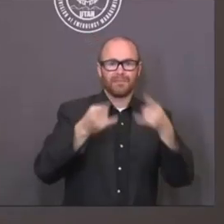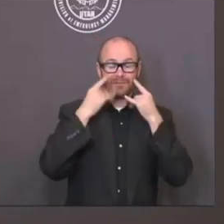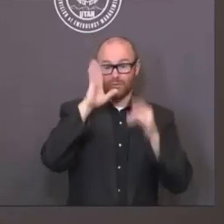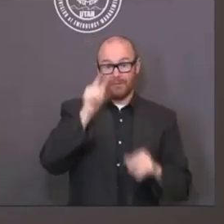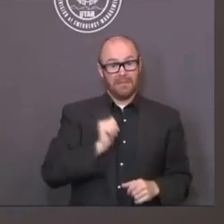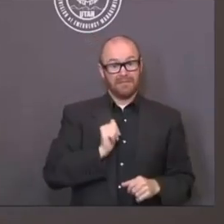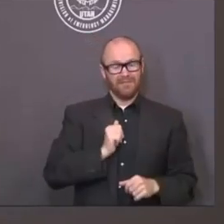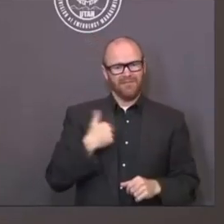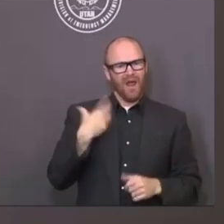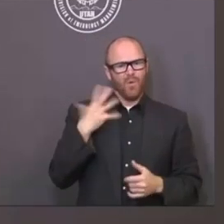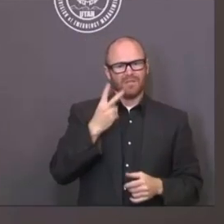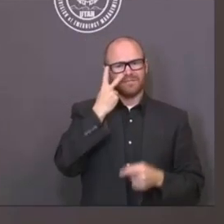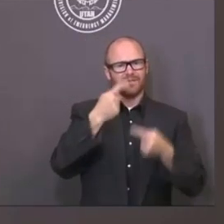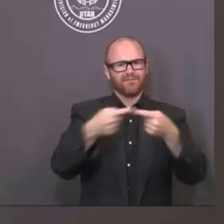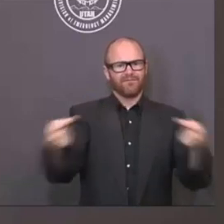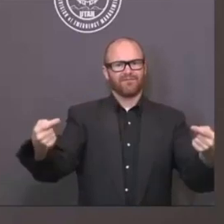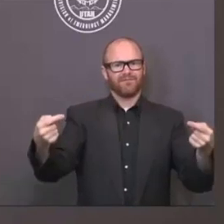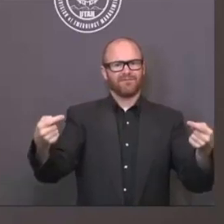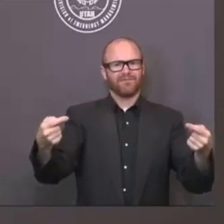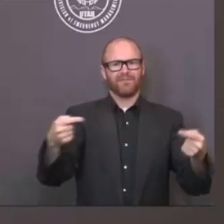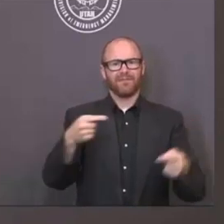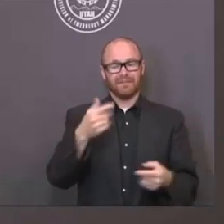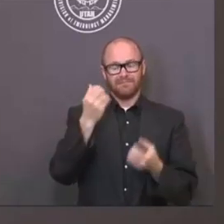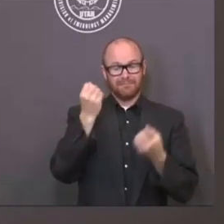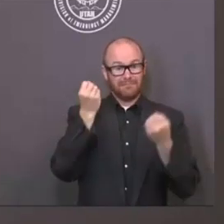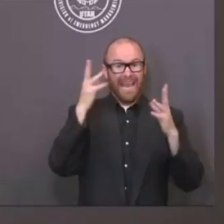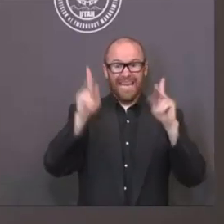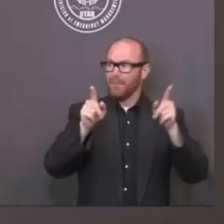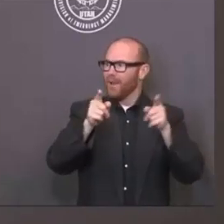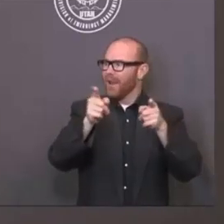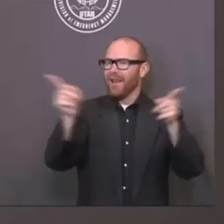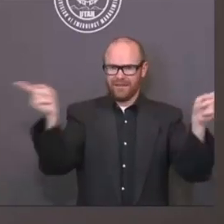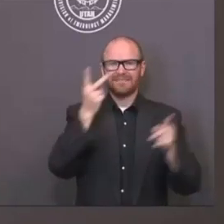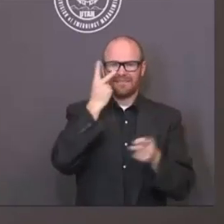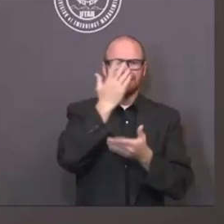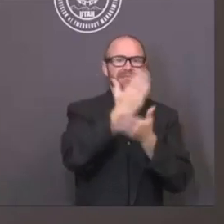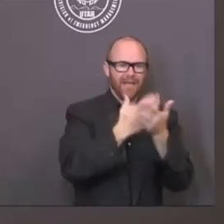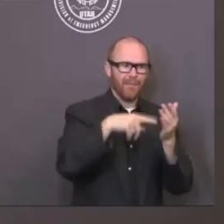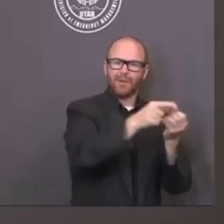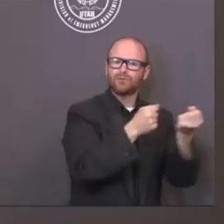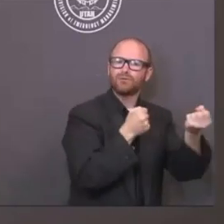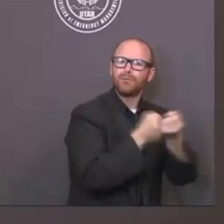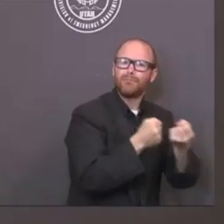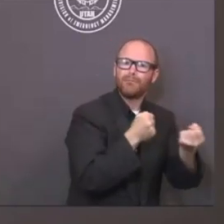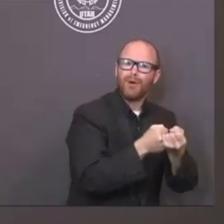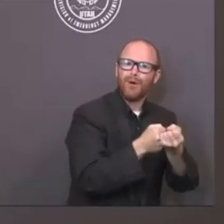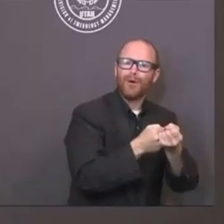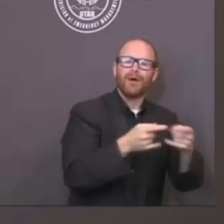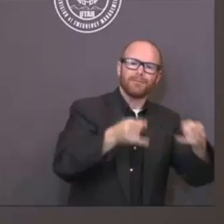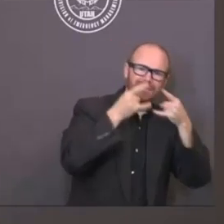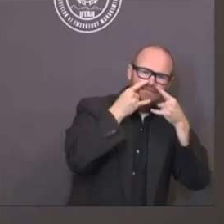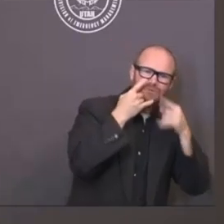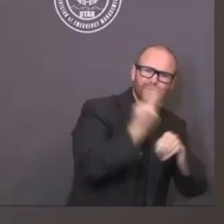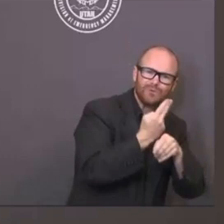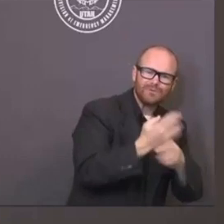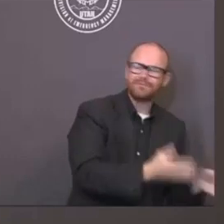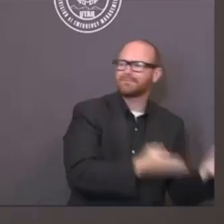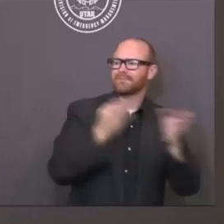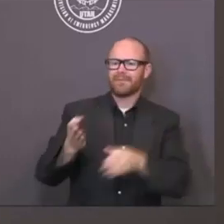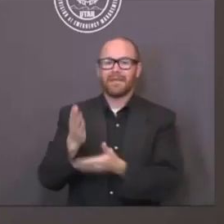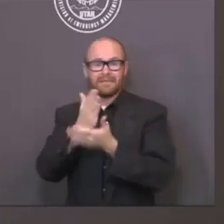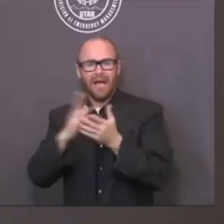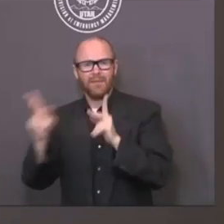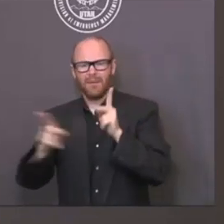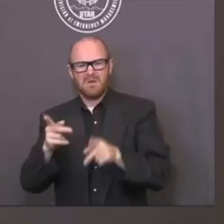we already see people out there. Now, maybe we've got past the campaigns for governor and others out